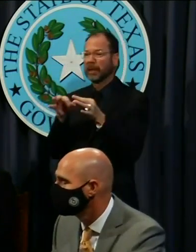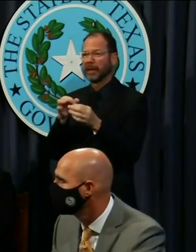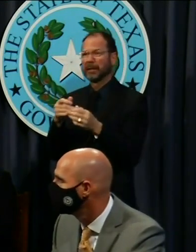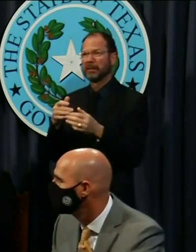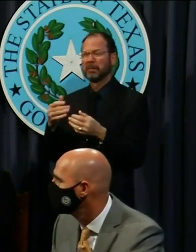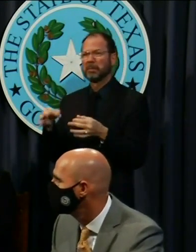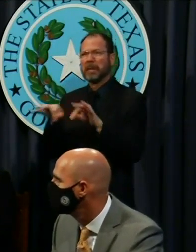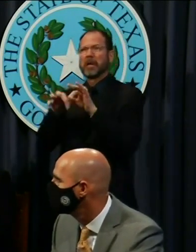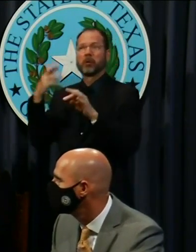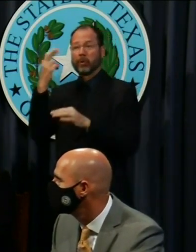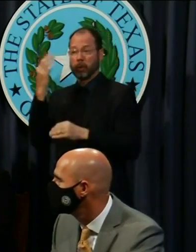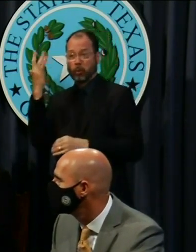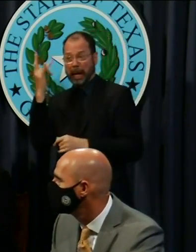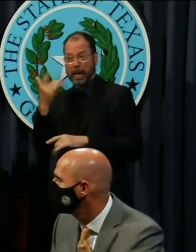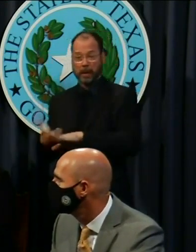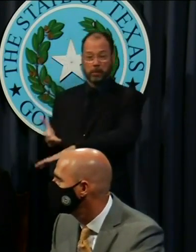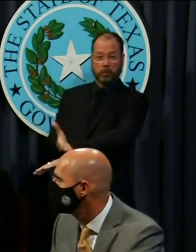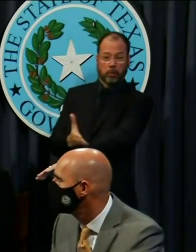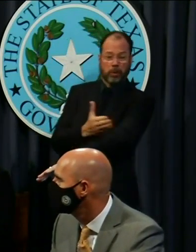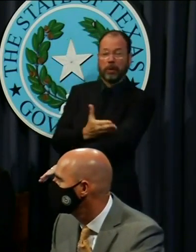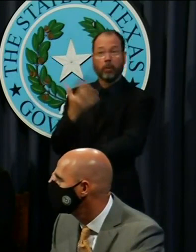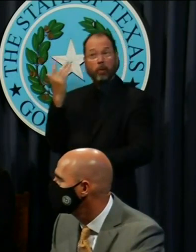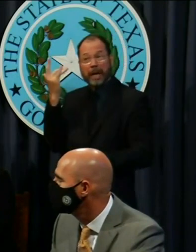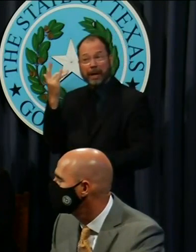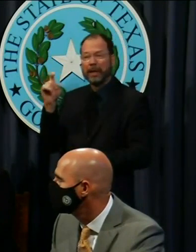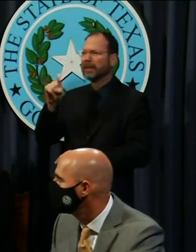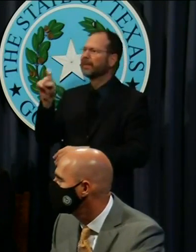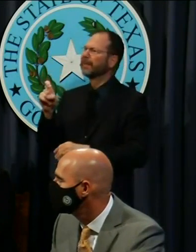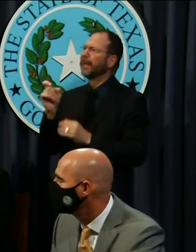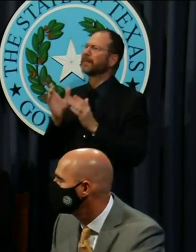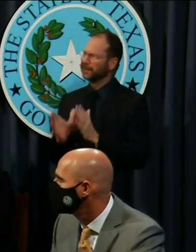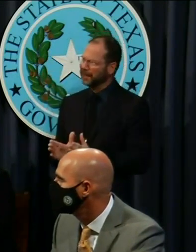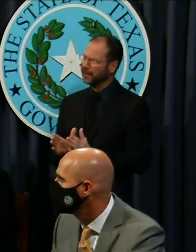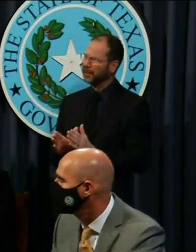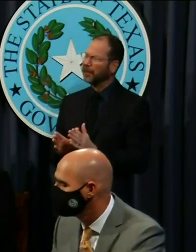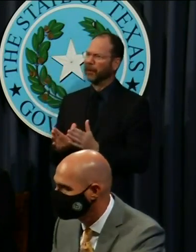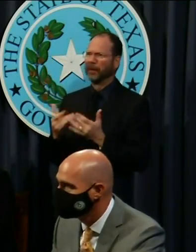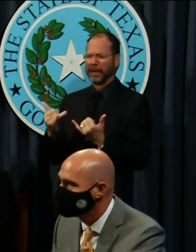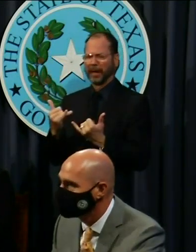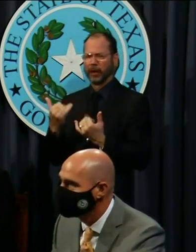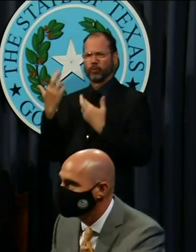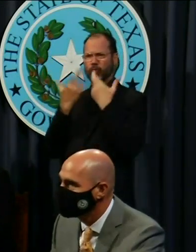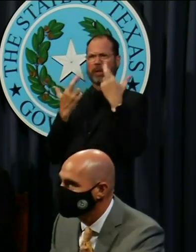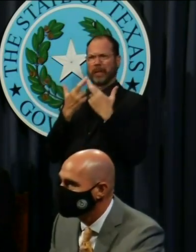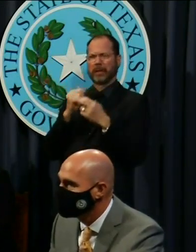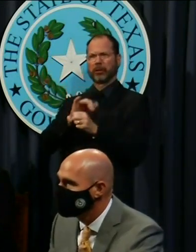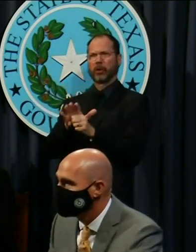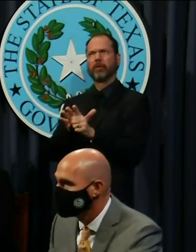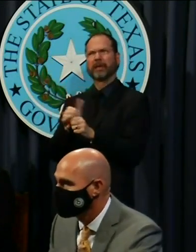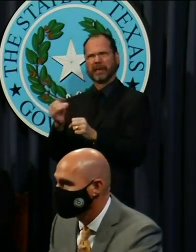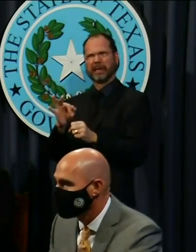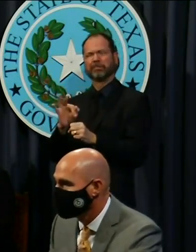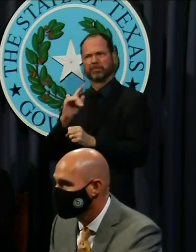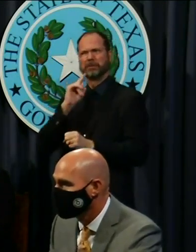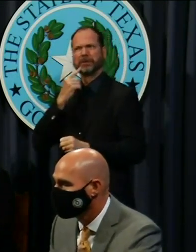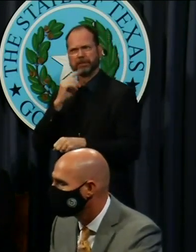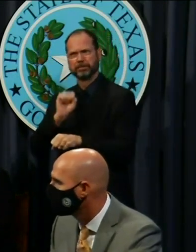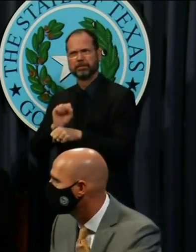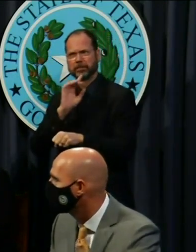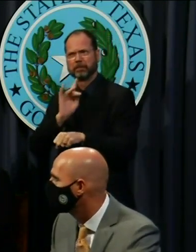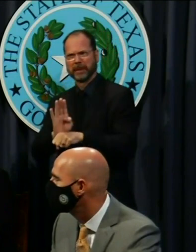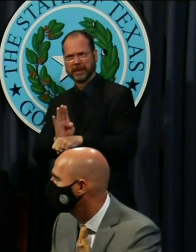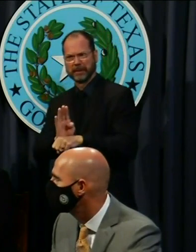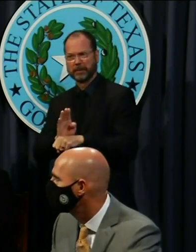these improvements is because Texans are taking COVID seriously. People are following the